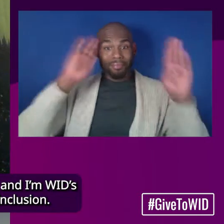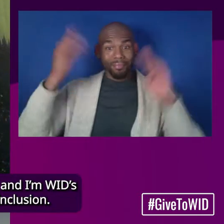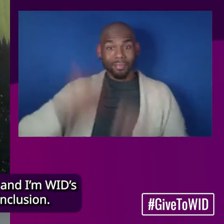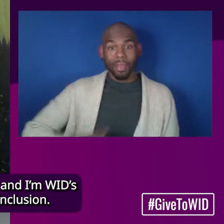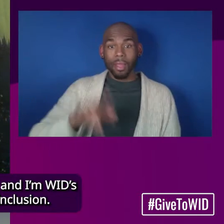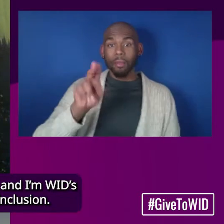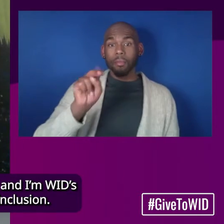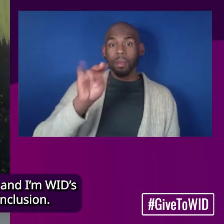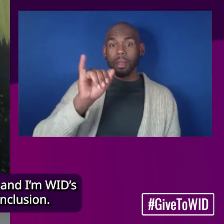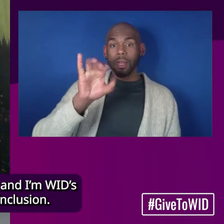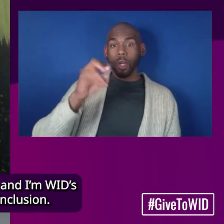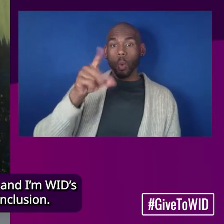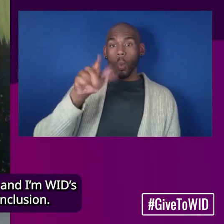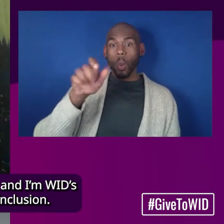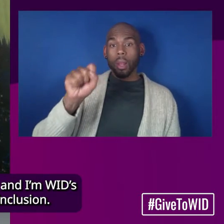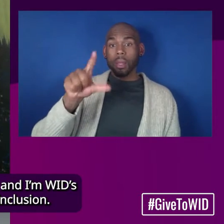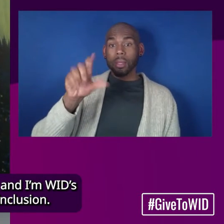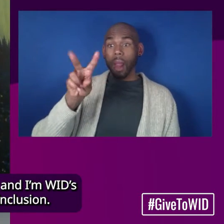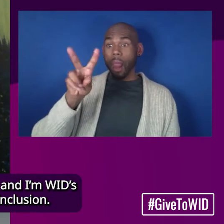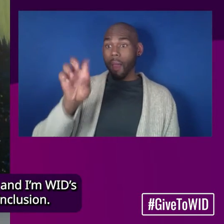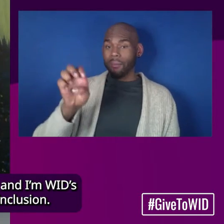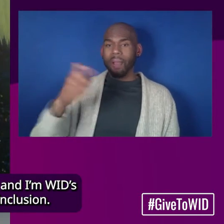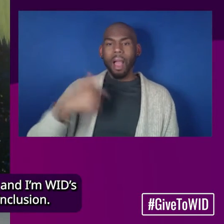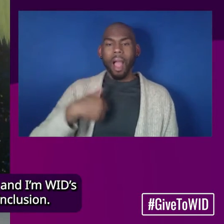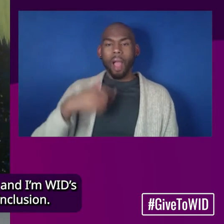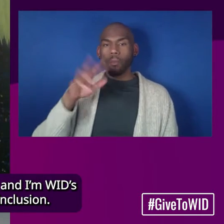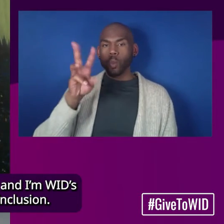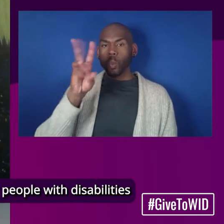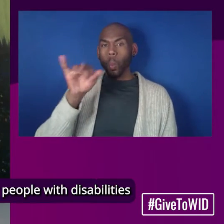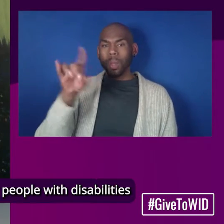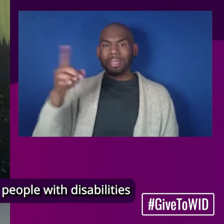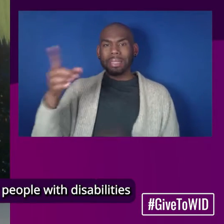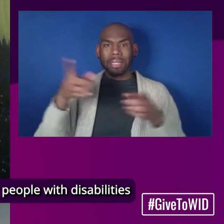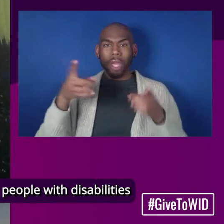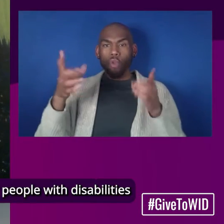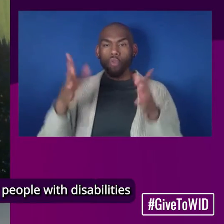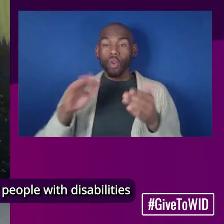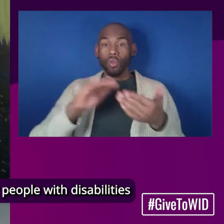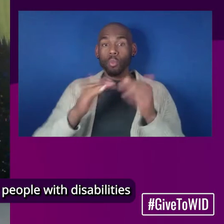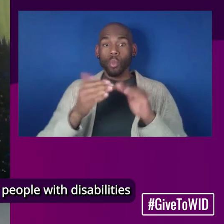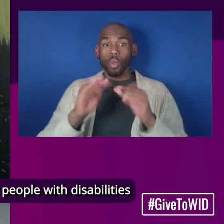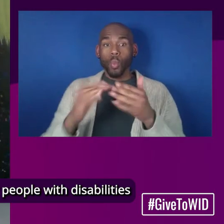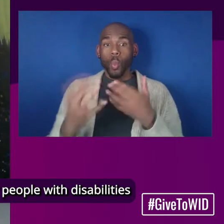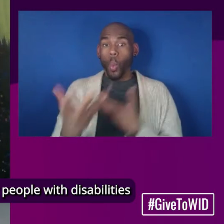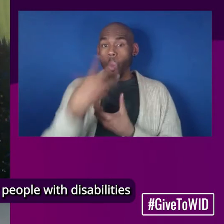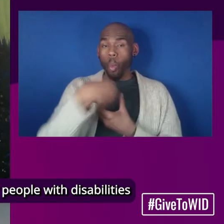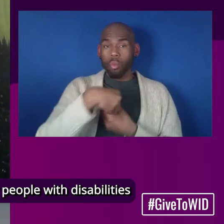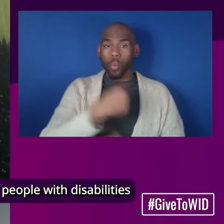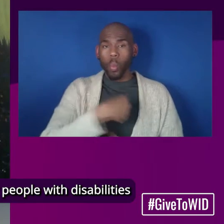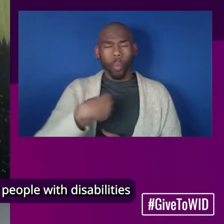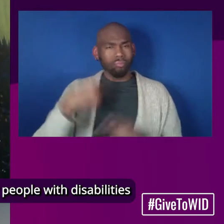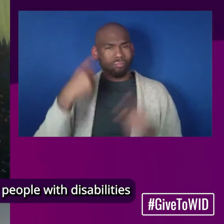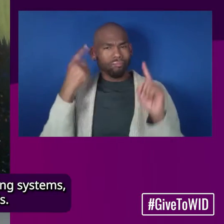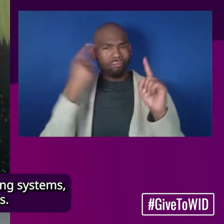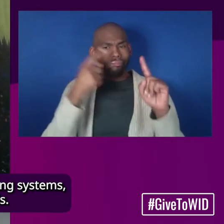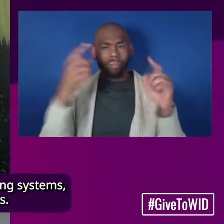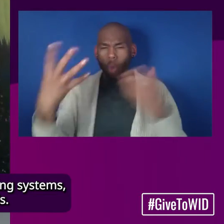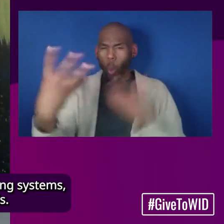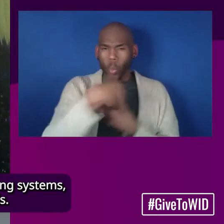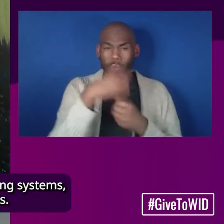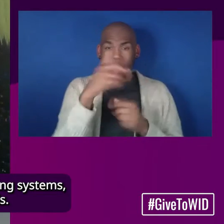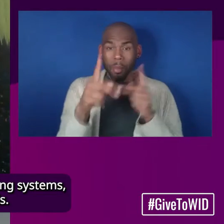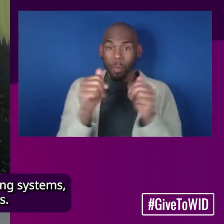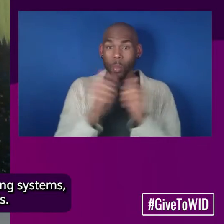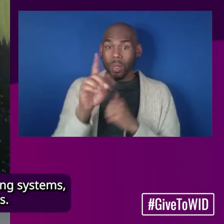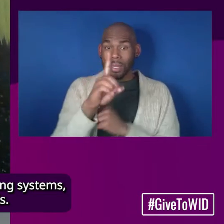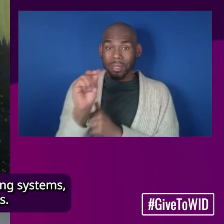Hi, my name is Nicholas Love, and I'm WID's Director of Community Inclusion. WID strives to promote full inclusion for people with disabilities by